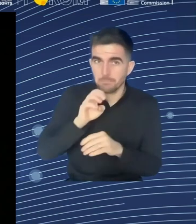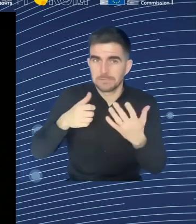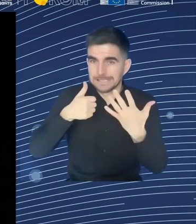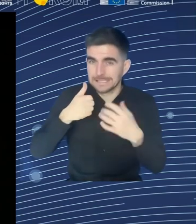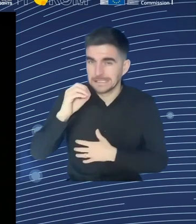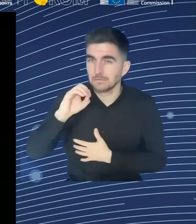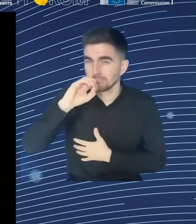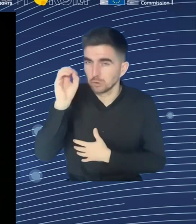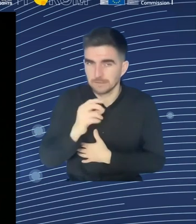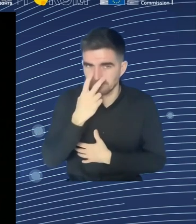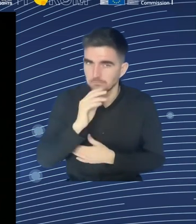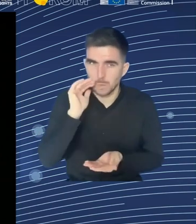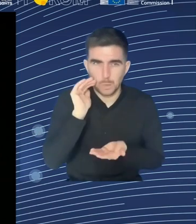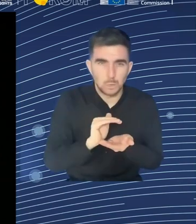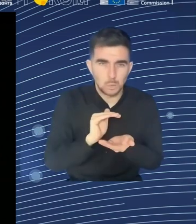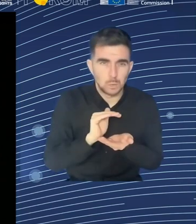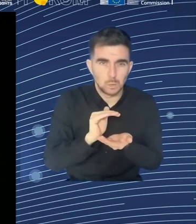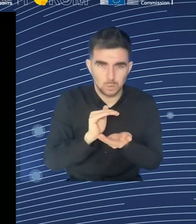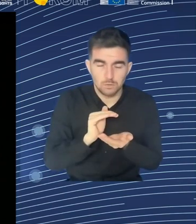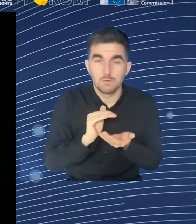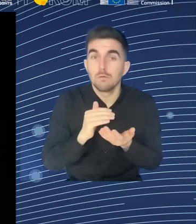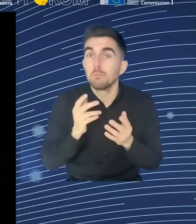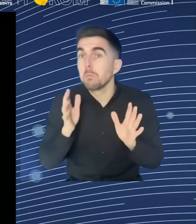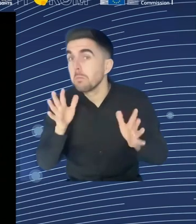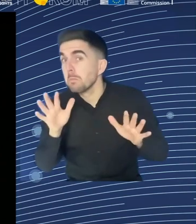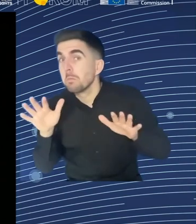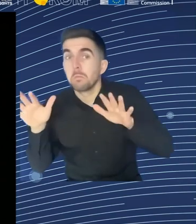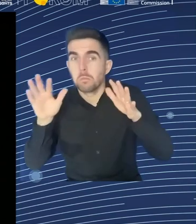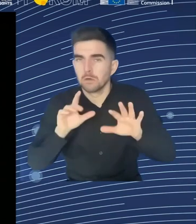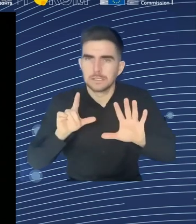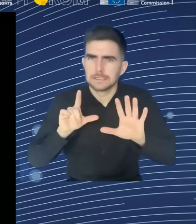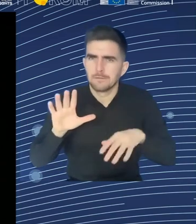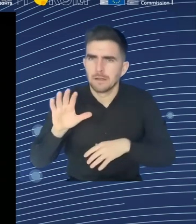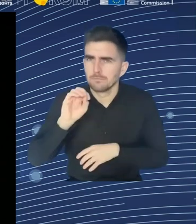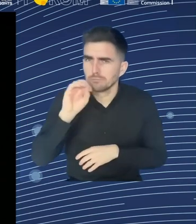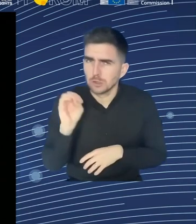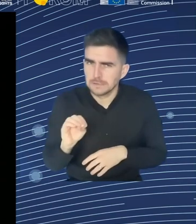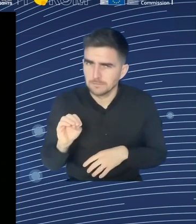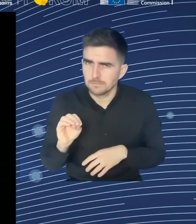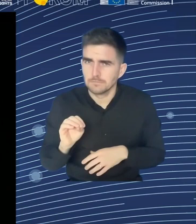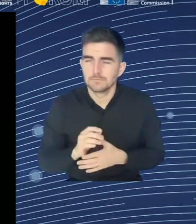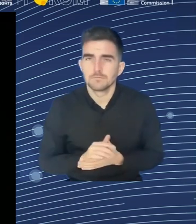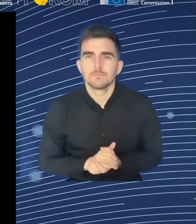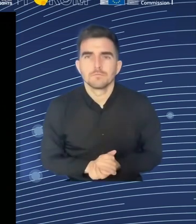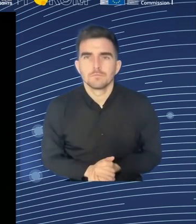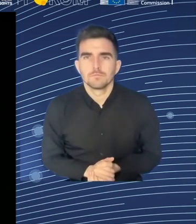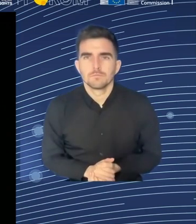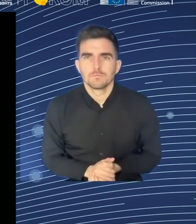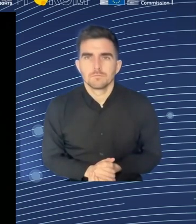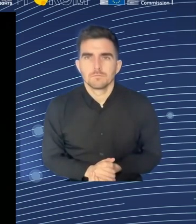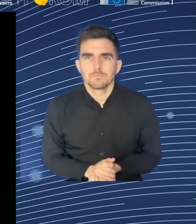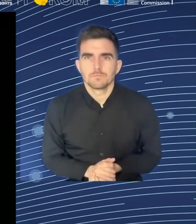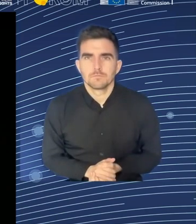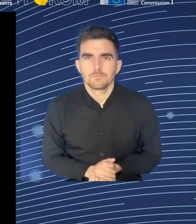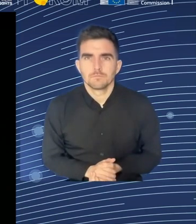think by the cooperation of governments and social partners, we can increase the employment participation of the migrants. And when we do that,